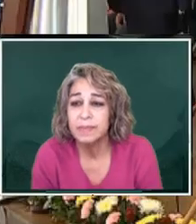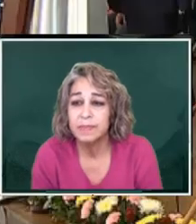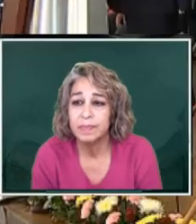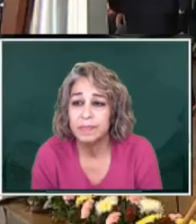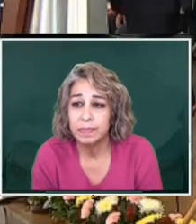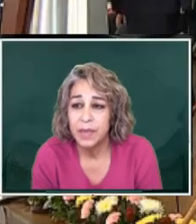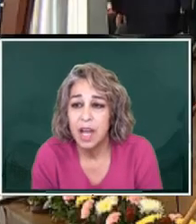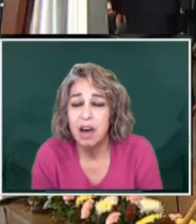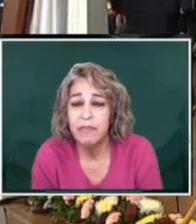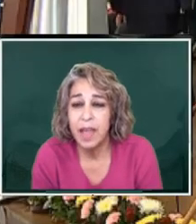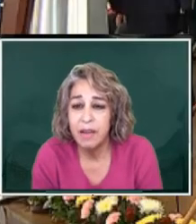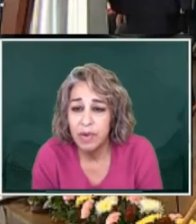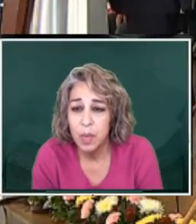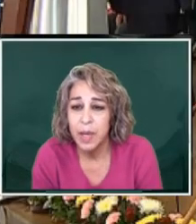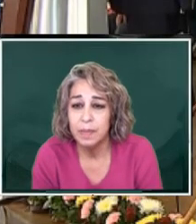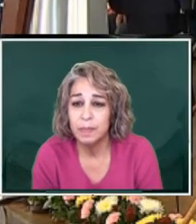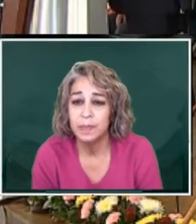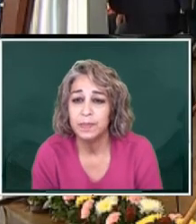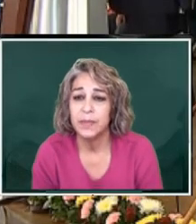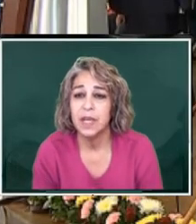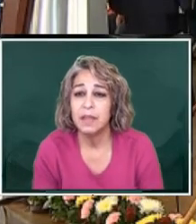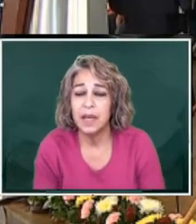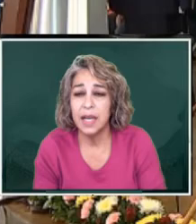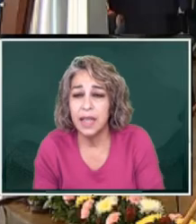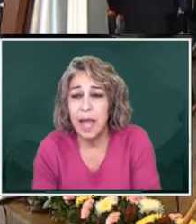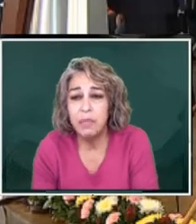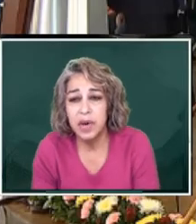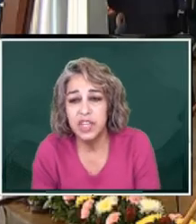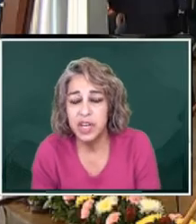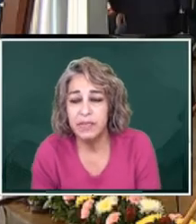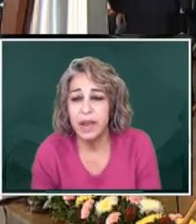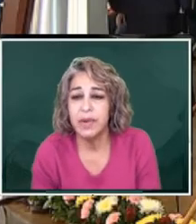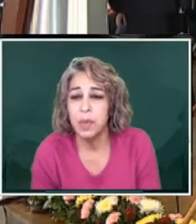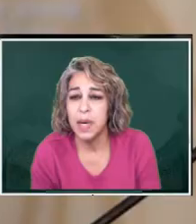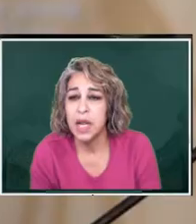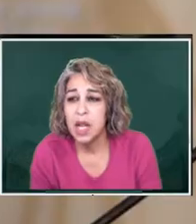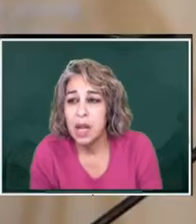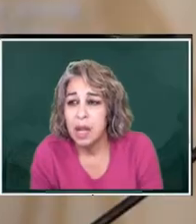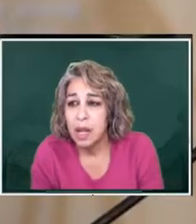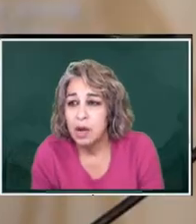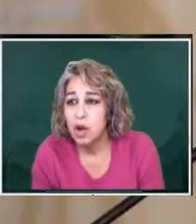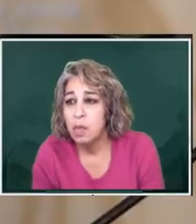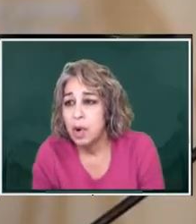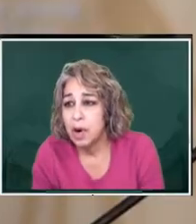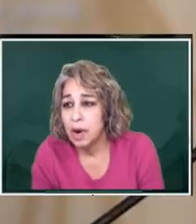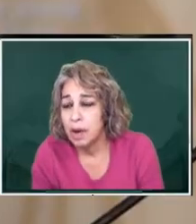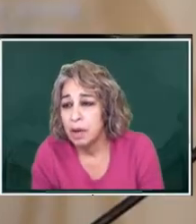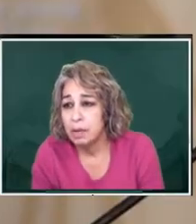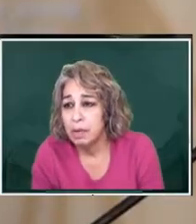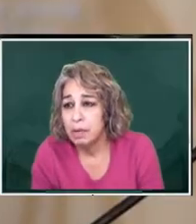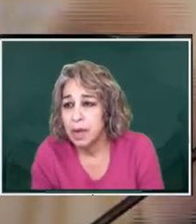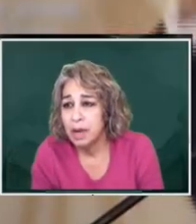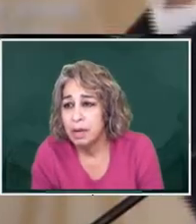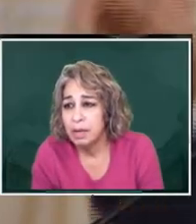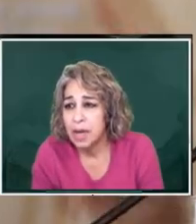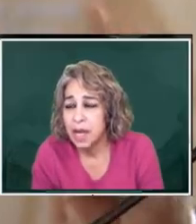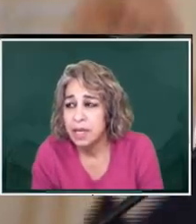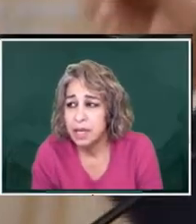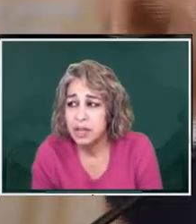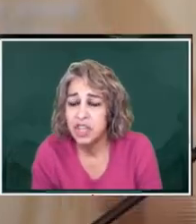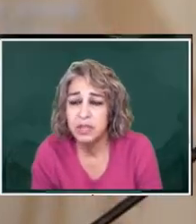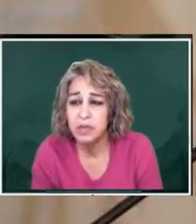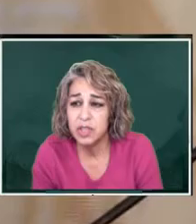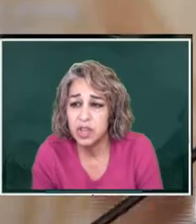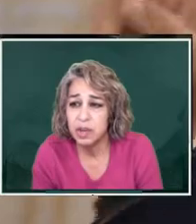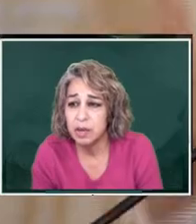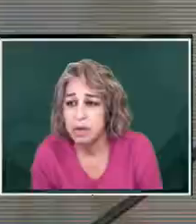of everyone, the collaboration of everyone. No more, not